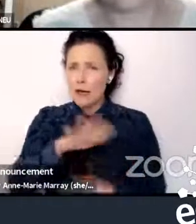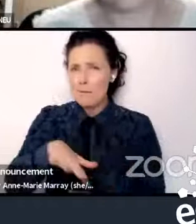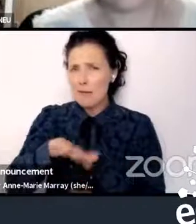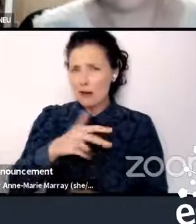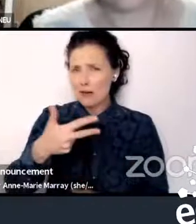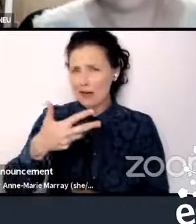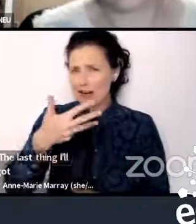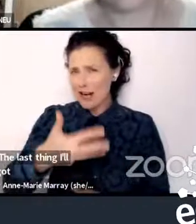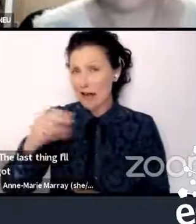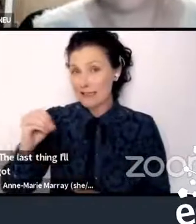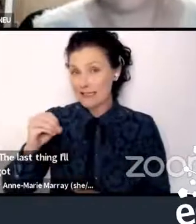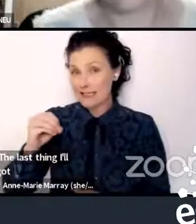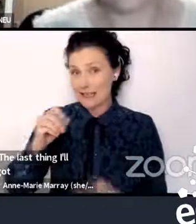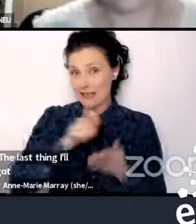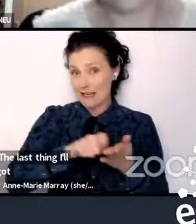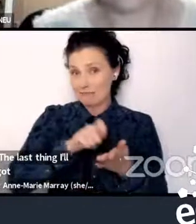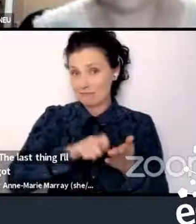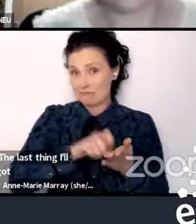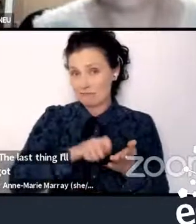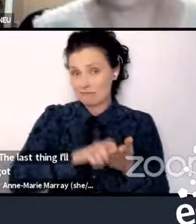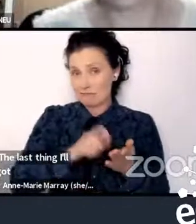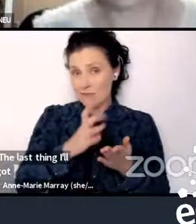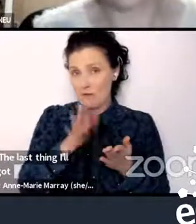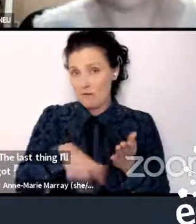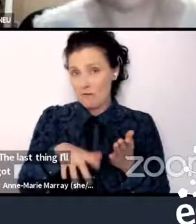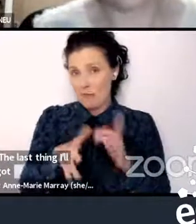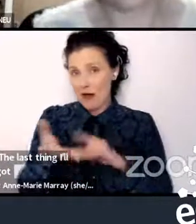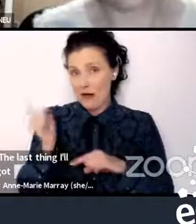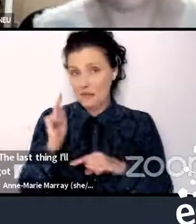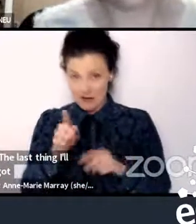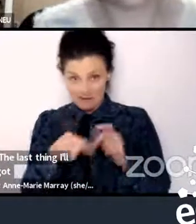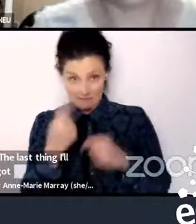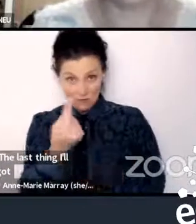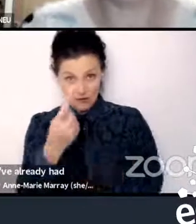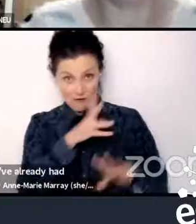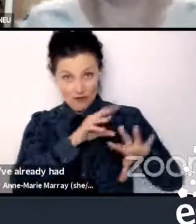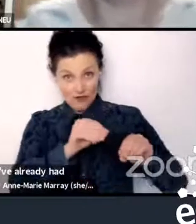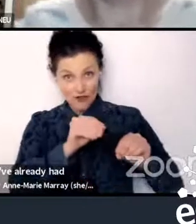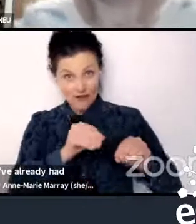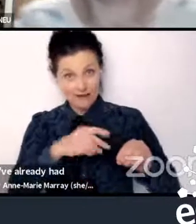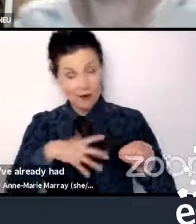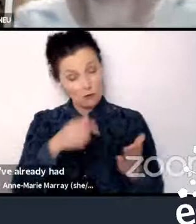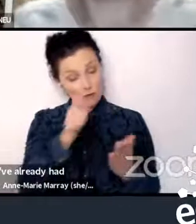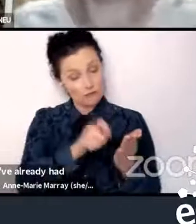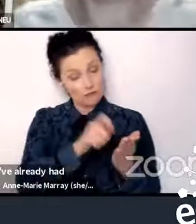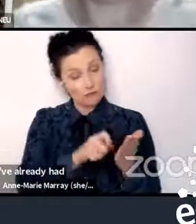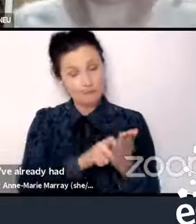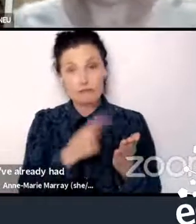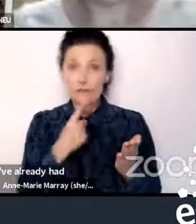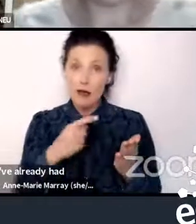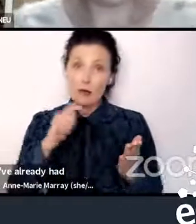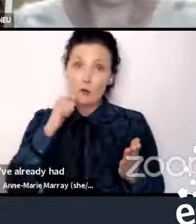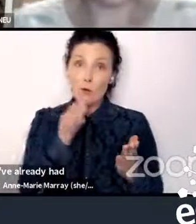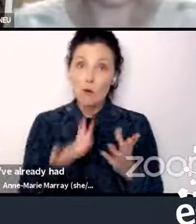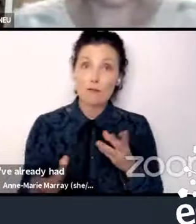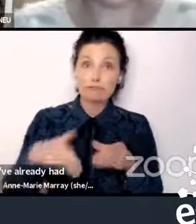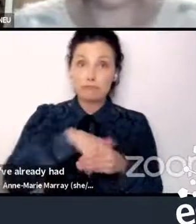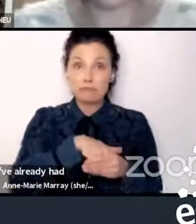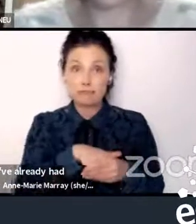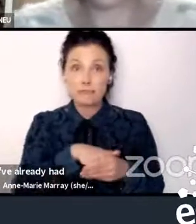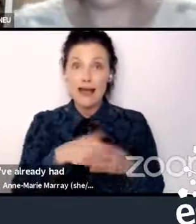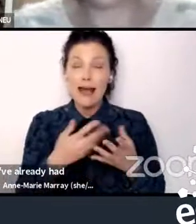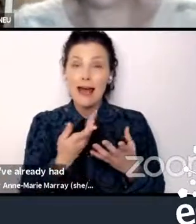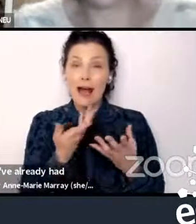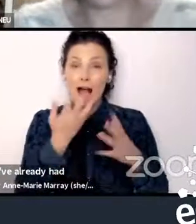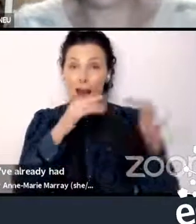since we launched it last week. But if you're an educator and you'd like to complete the pledge to integrate climate into your teaching, or